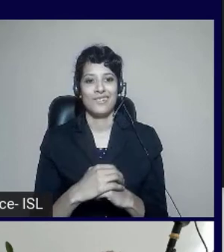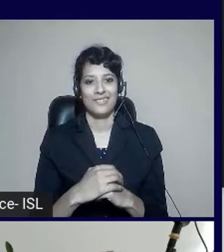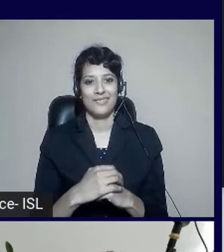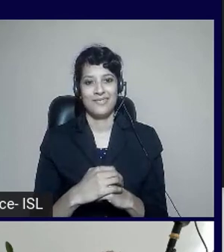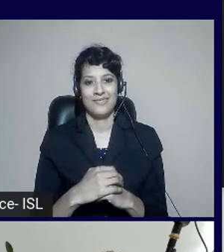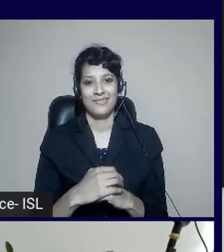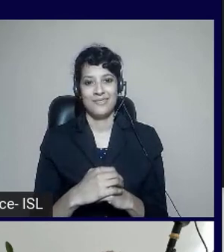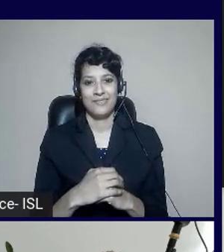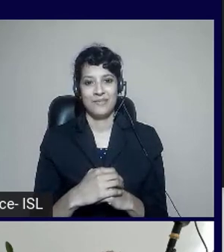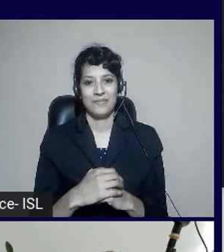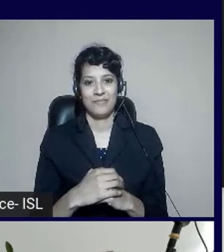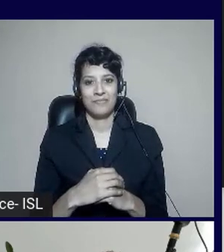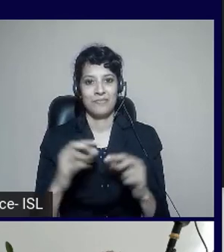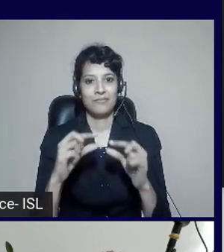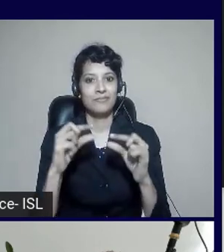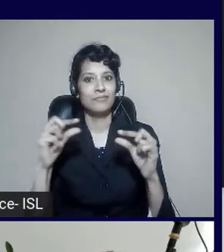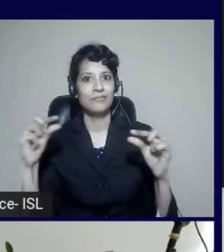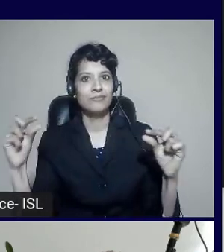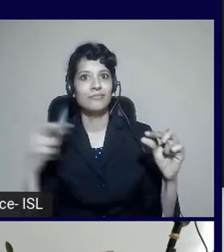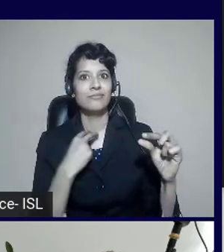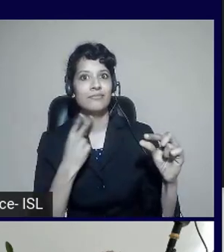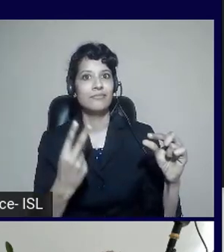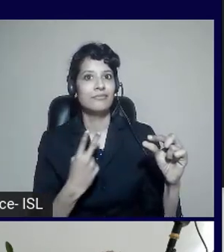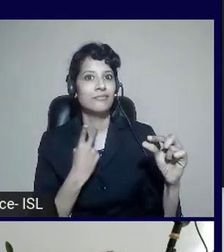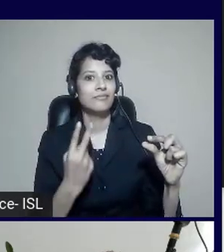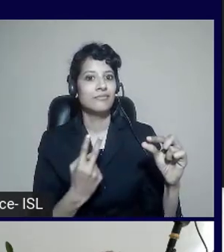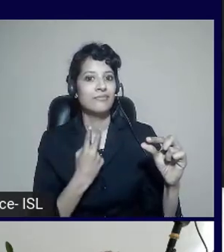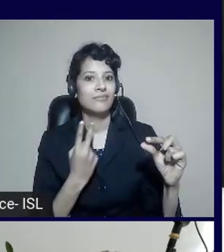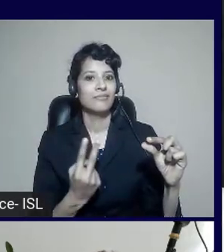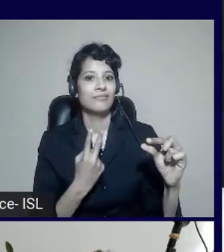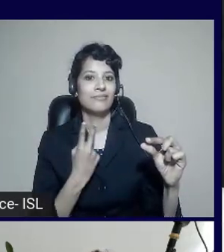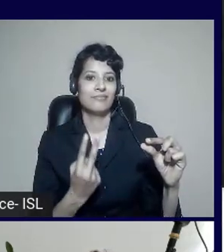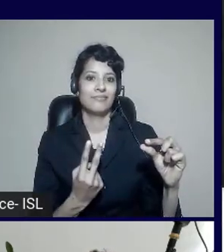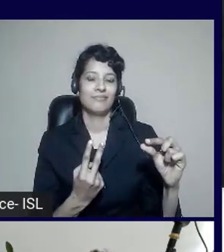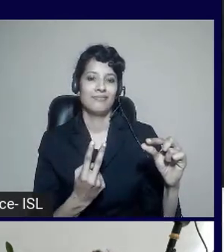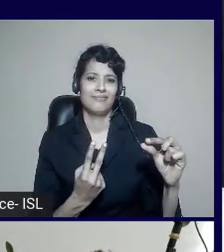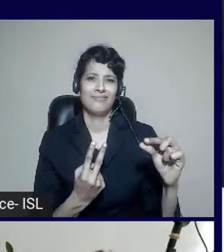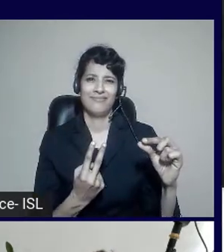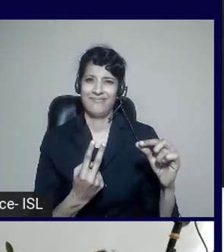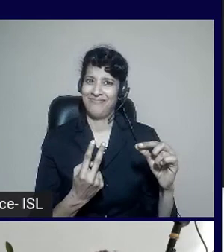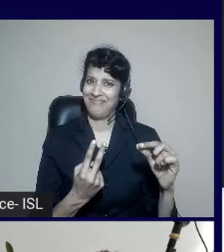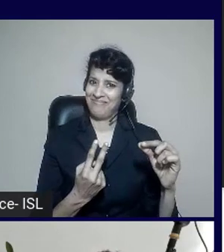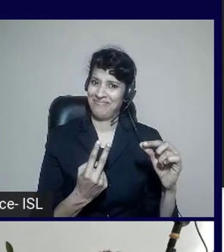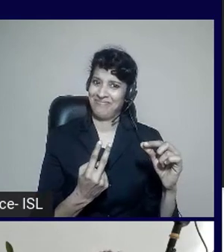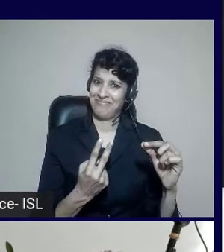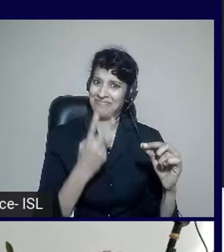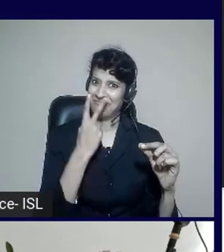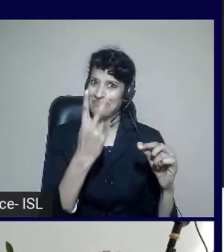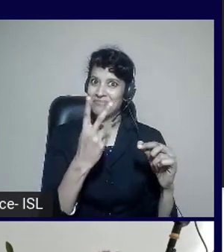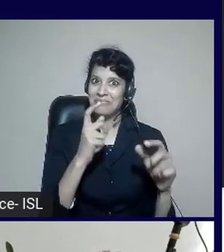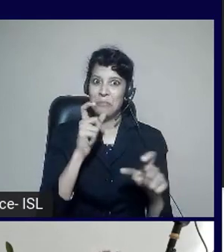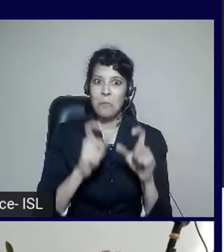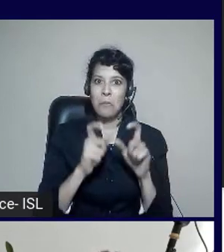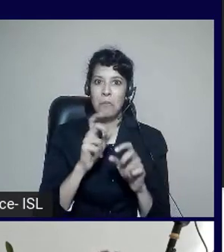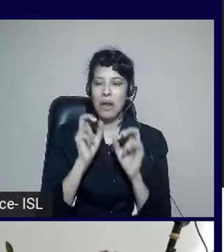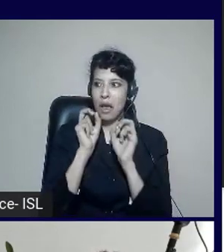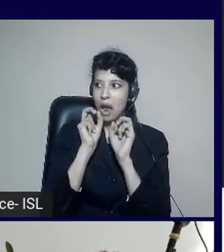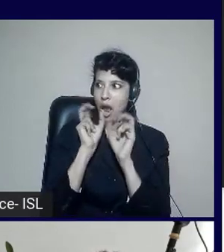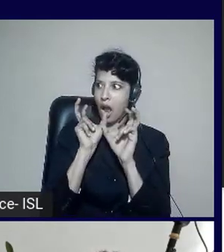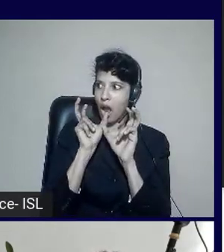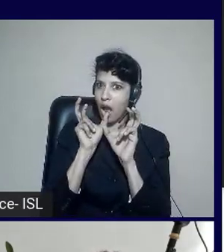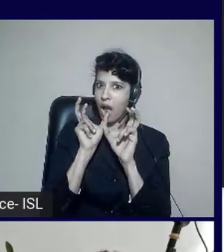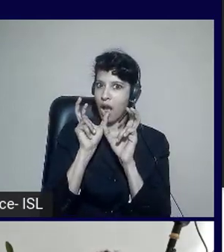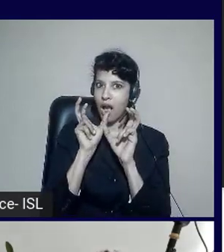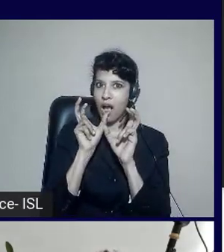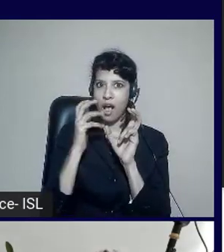Par istamal Kiye Jane Waale Shabdun Ki Tasmeere Prat. And we're seeing more and more customers take that button and put it on